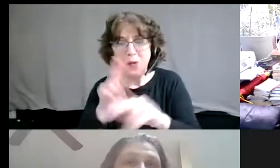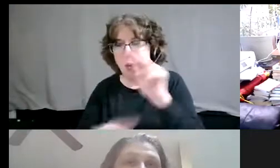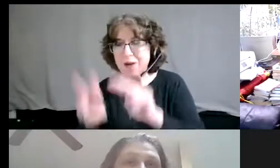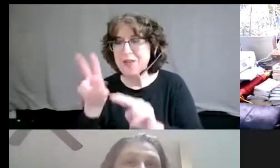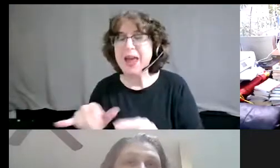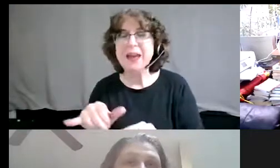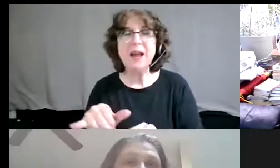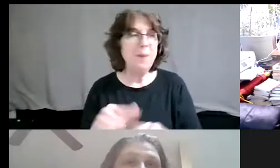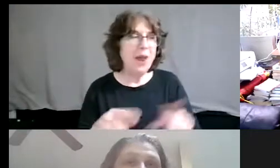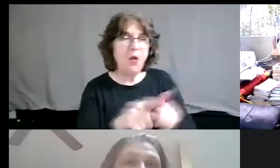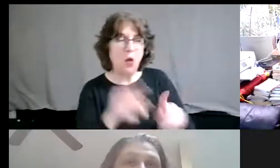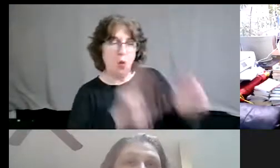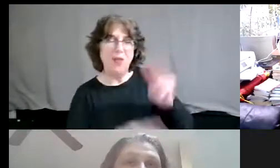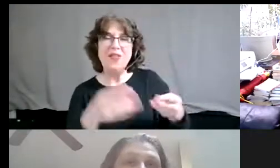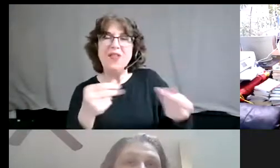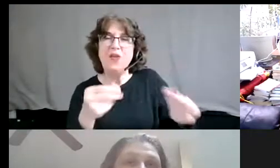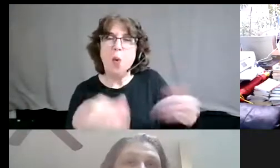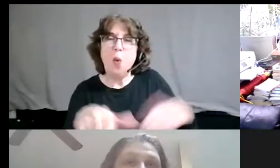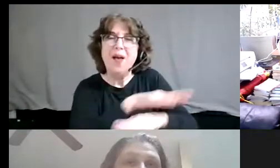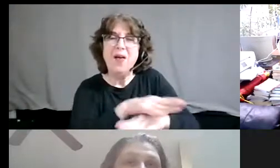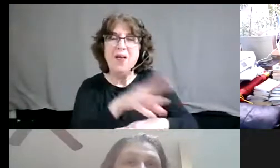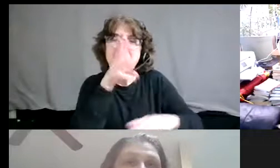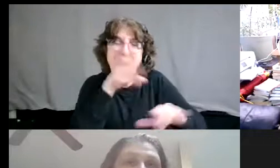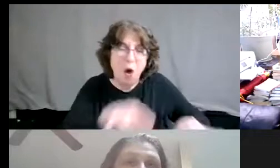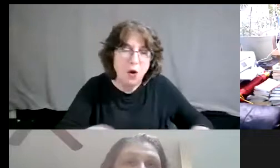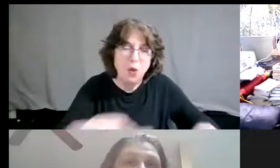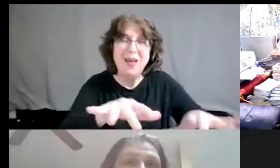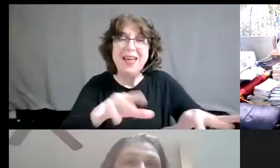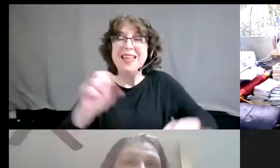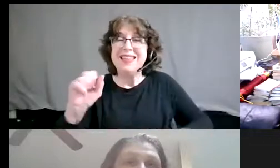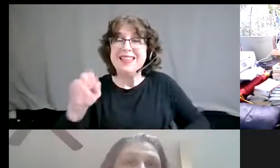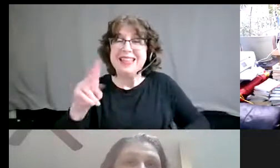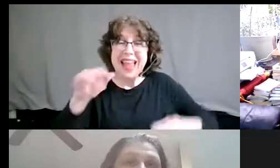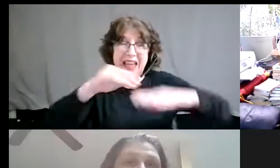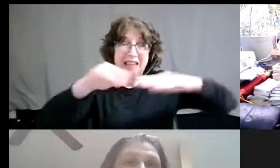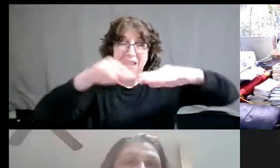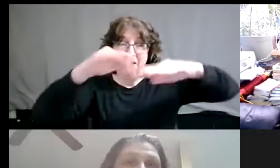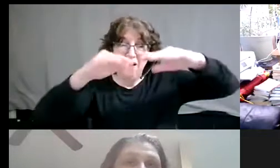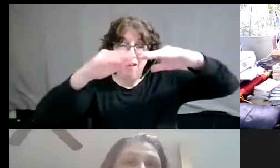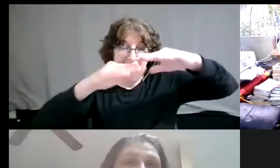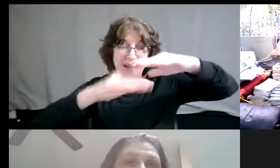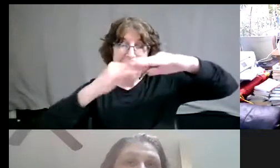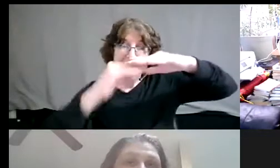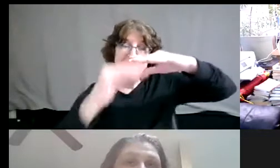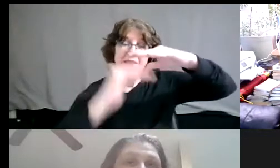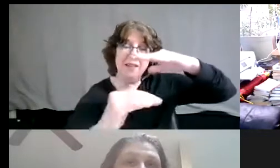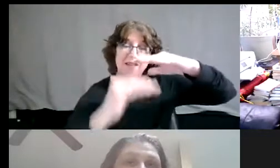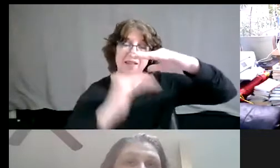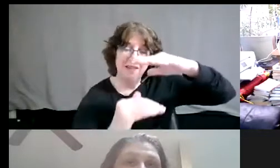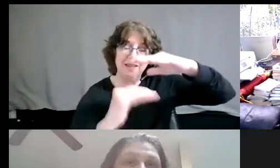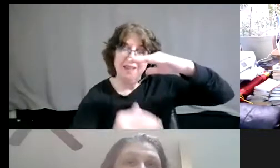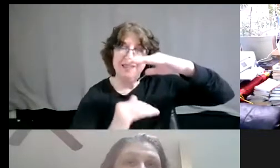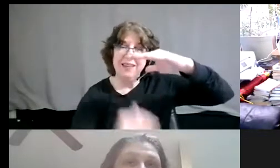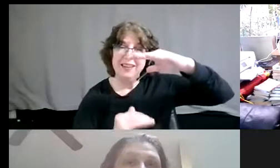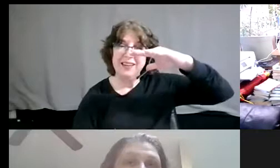soil, the water table, the mistheum, all the way down to the bedrock of the issue, toxic? To what